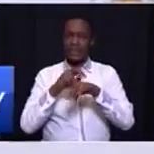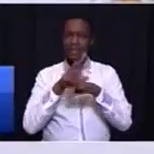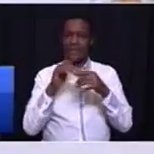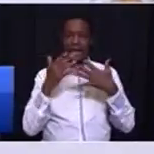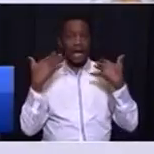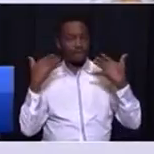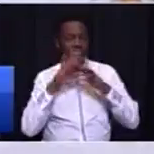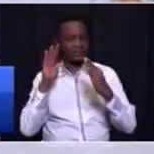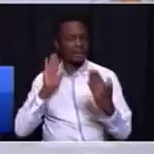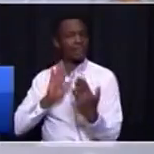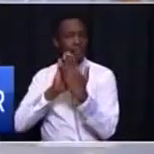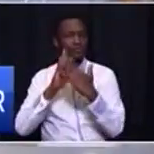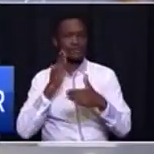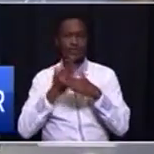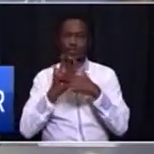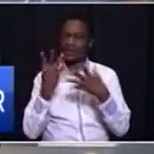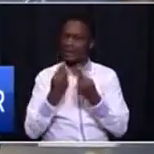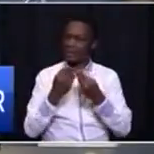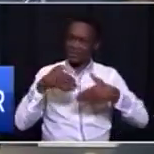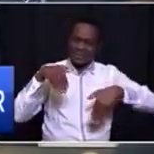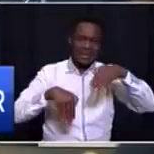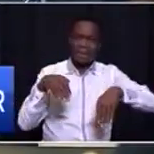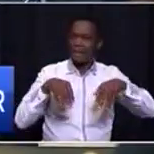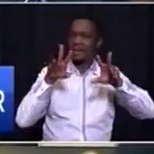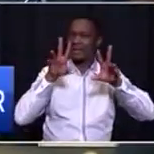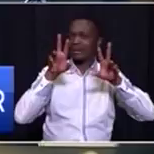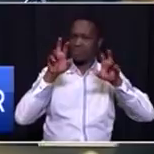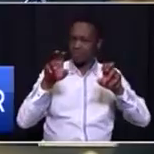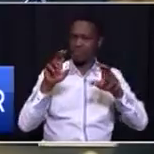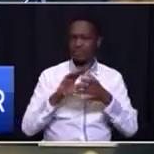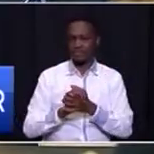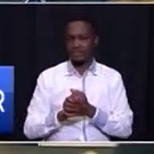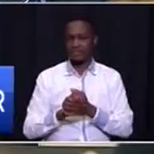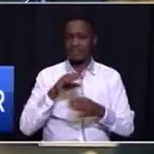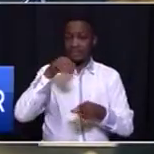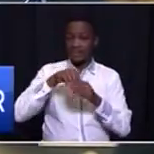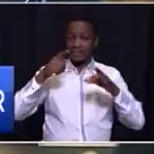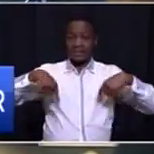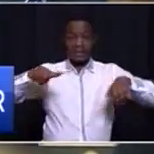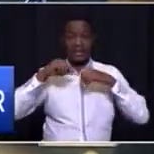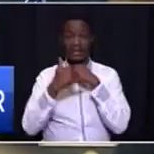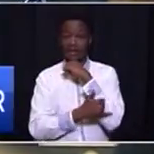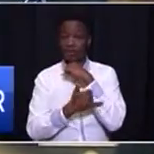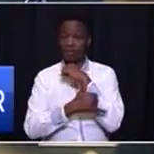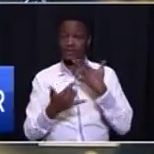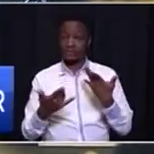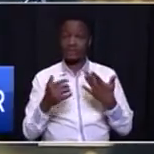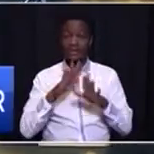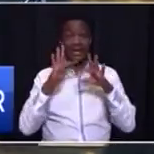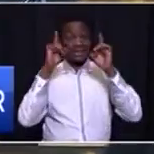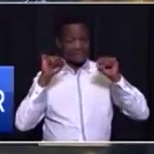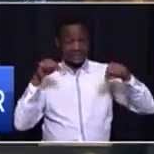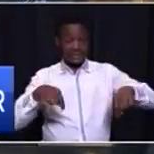to dealing with the informal mining sector in our country and especially here in